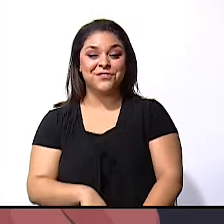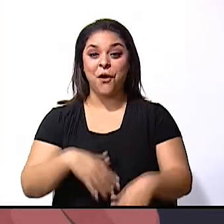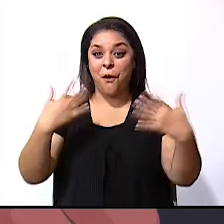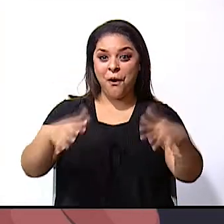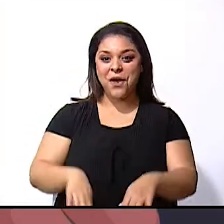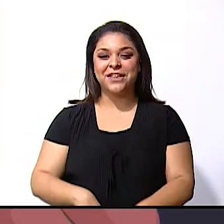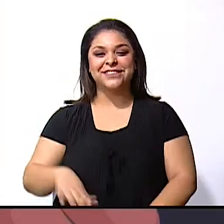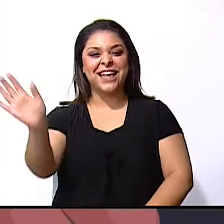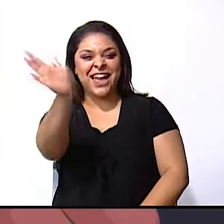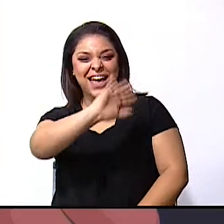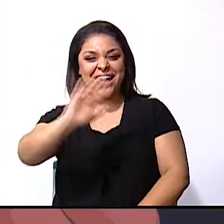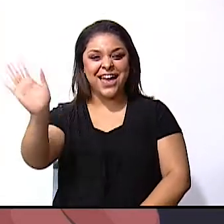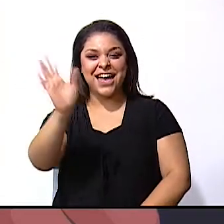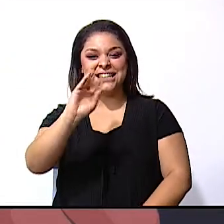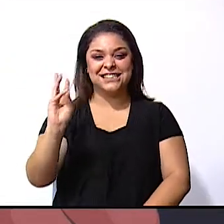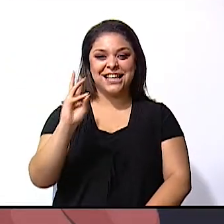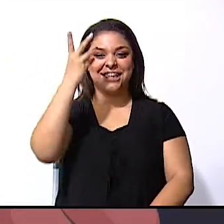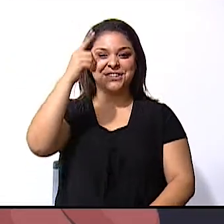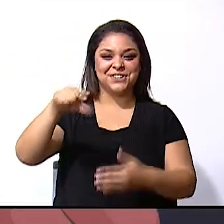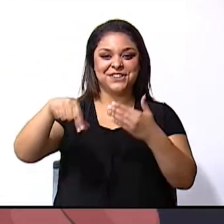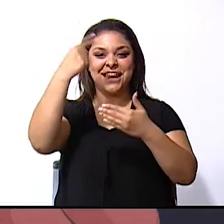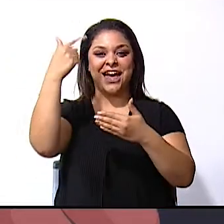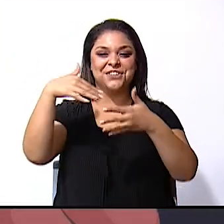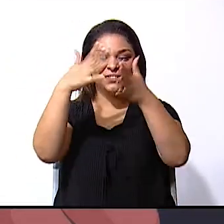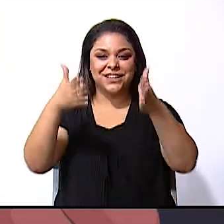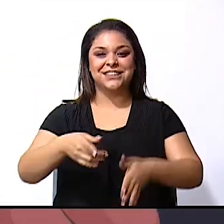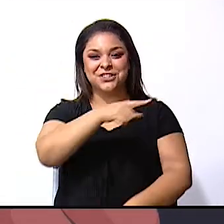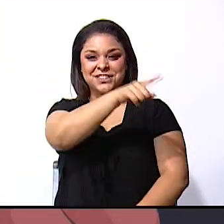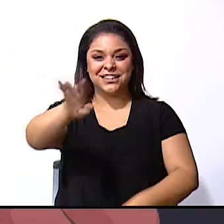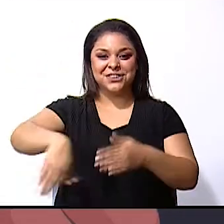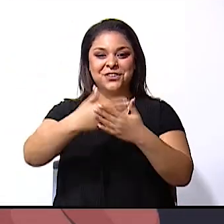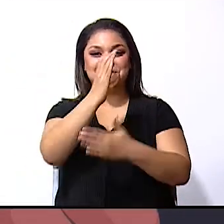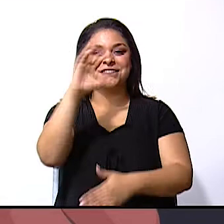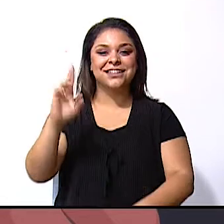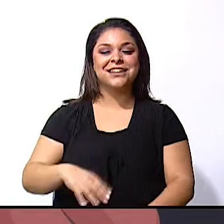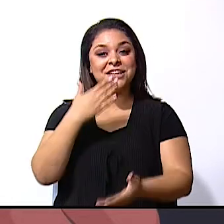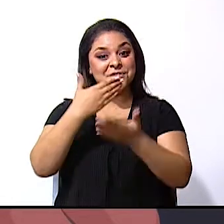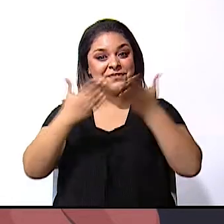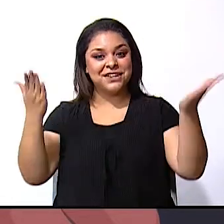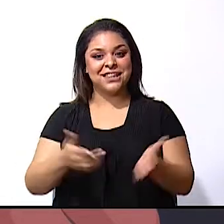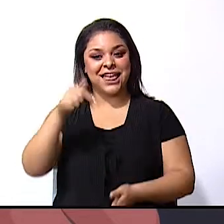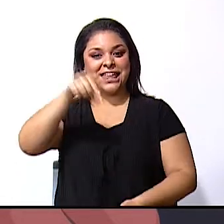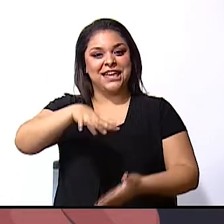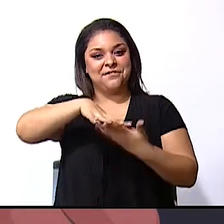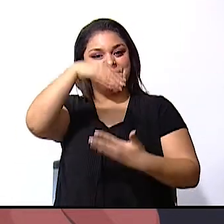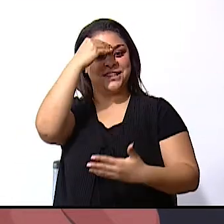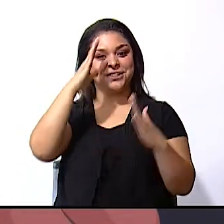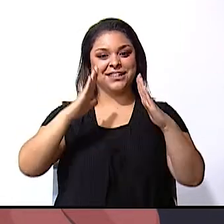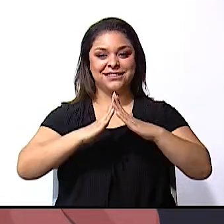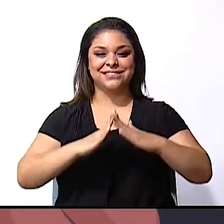Hi, super great students from all over costa rica welcome to learning at home